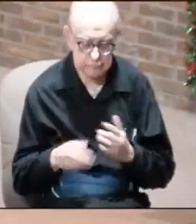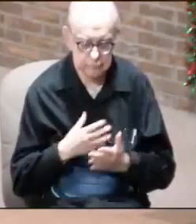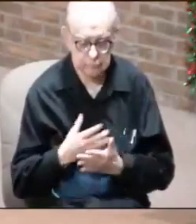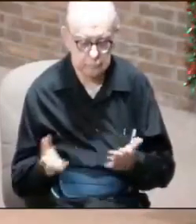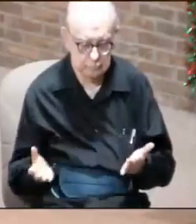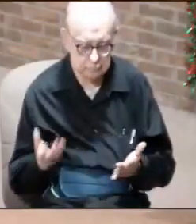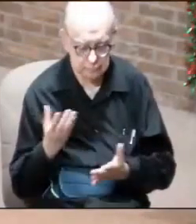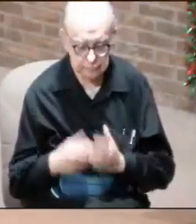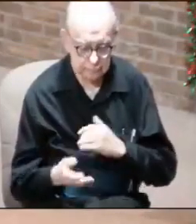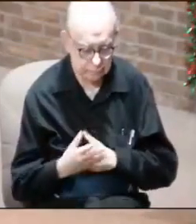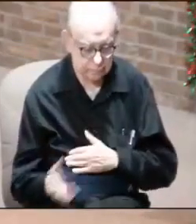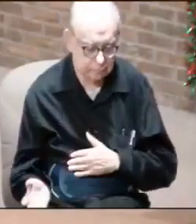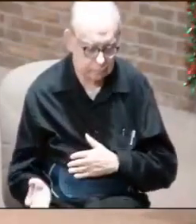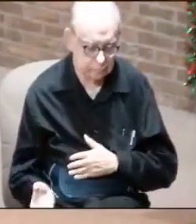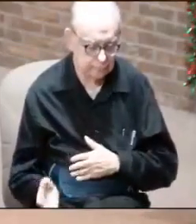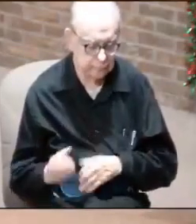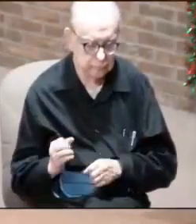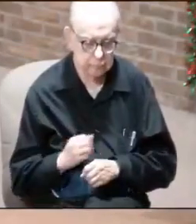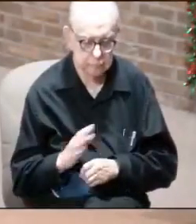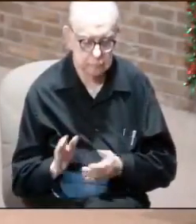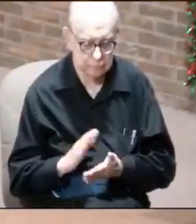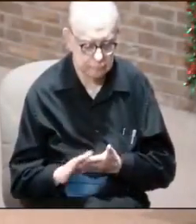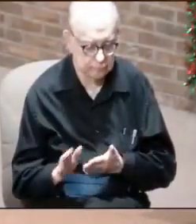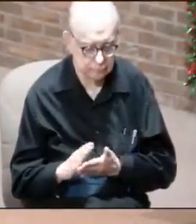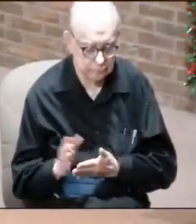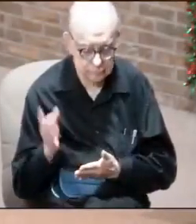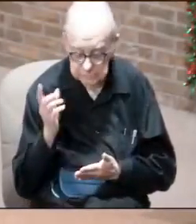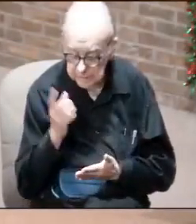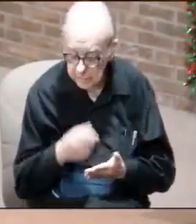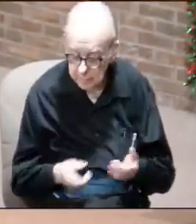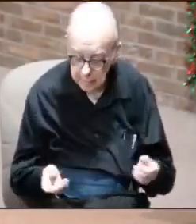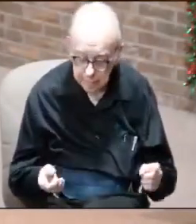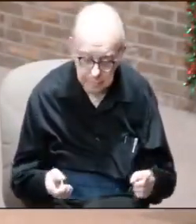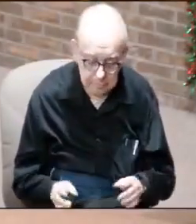of this stuff out of there. I'm going to make it all clean. And guess what happens?